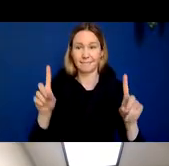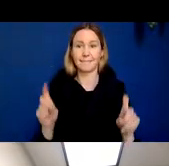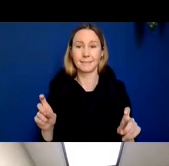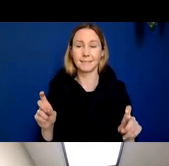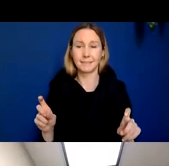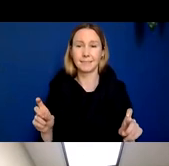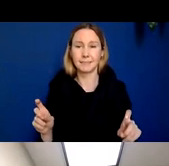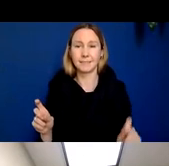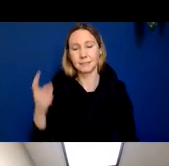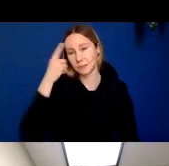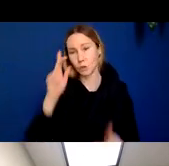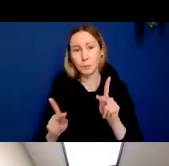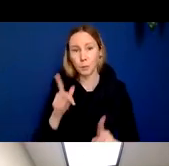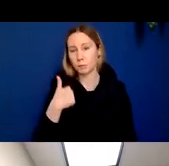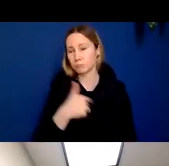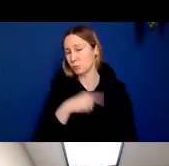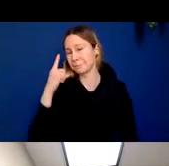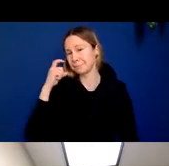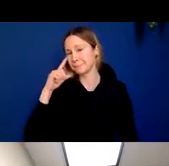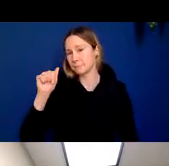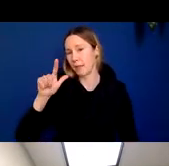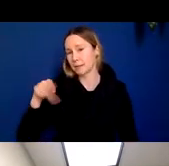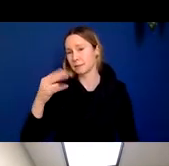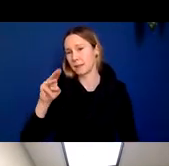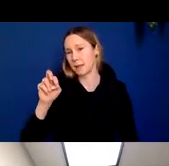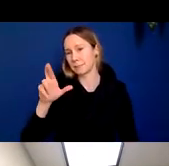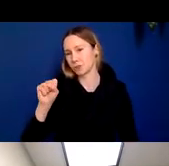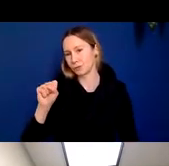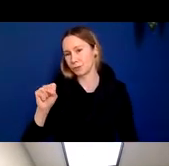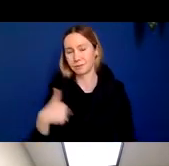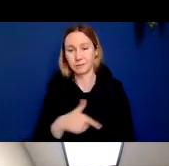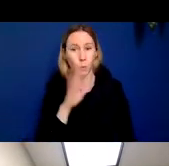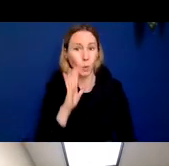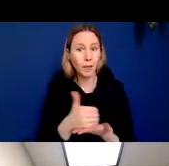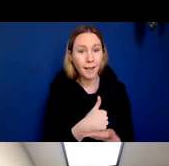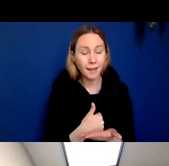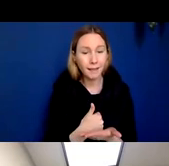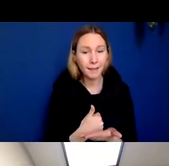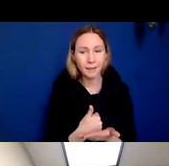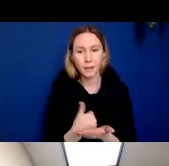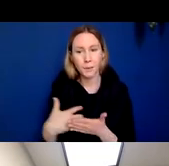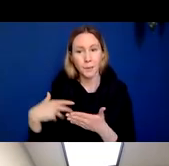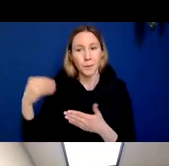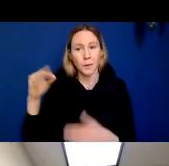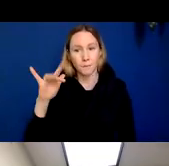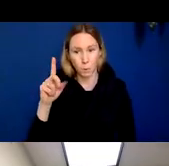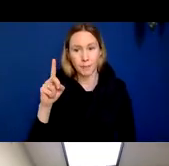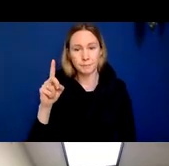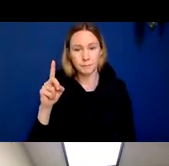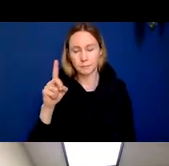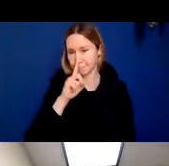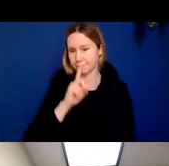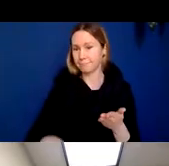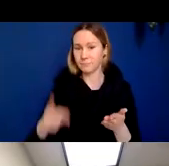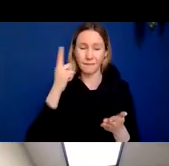do for people that we suspect Alzheimer's disease. And we can collect a sample of that fluid and check for the presence